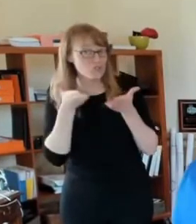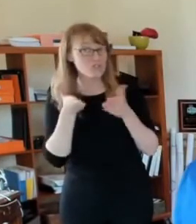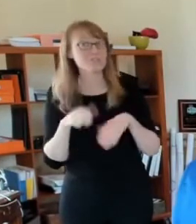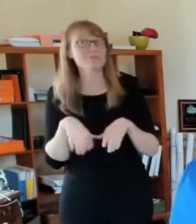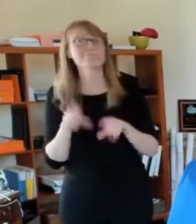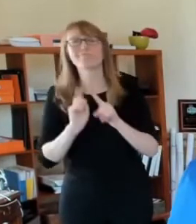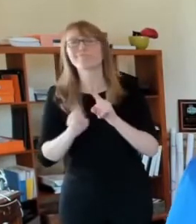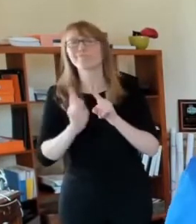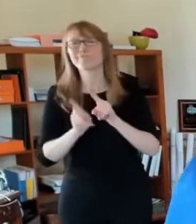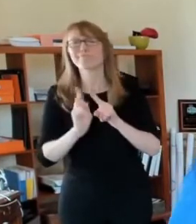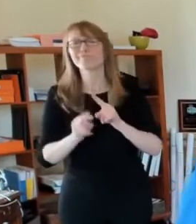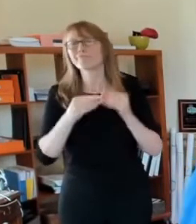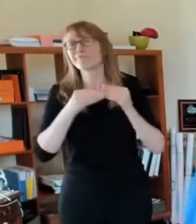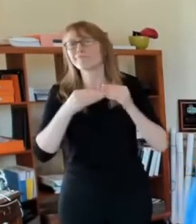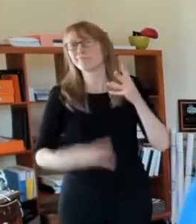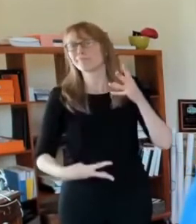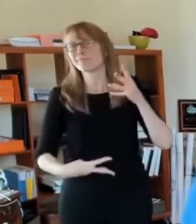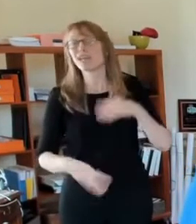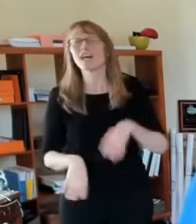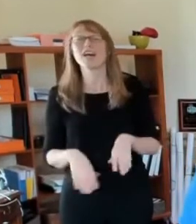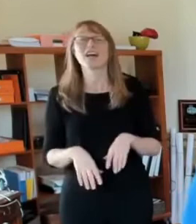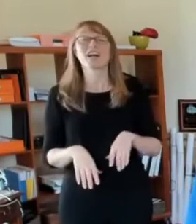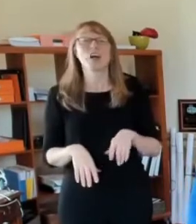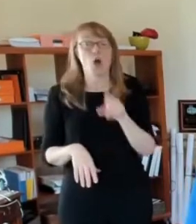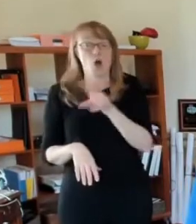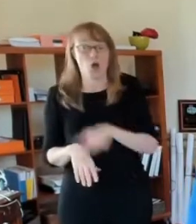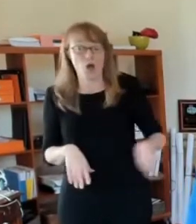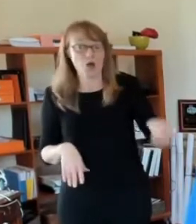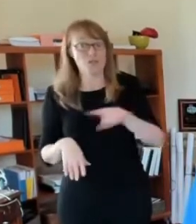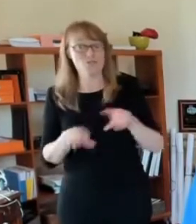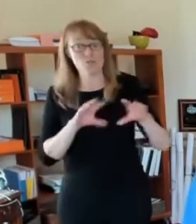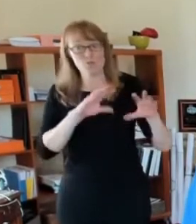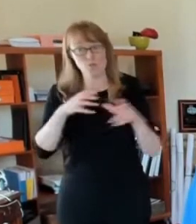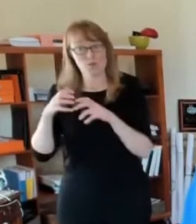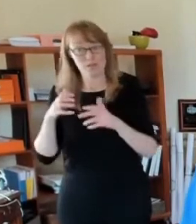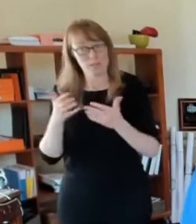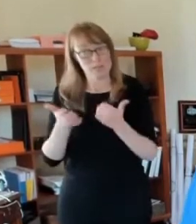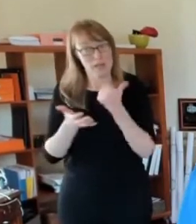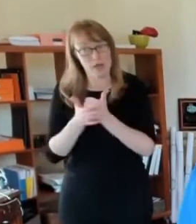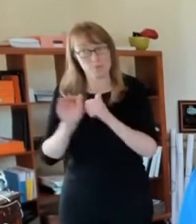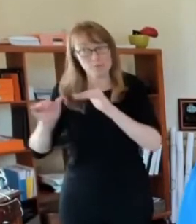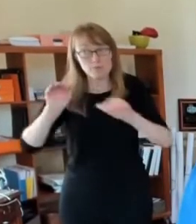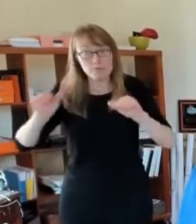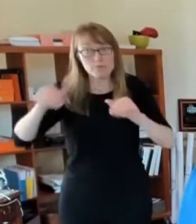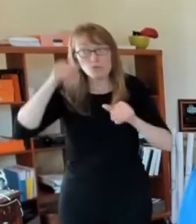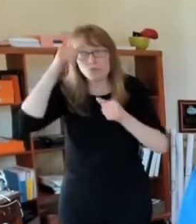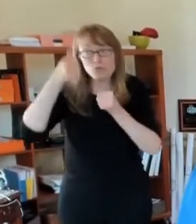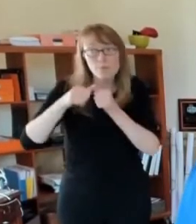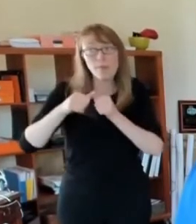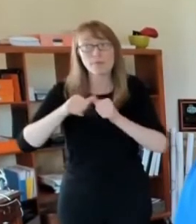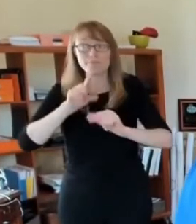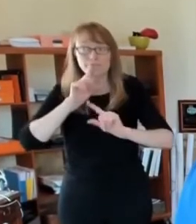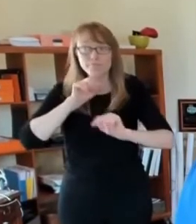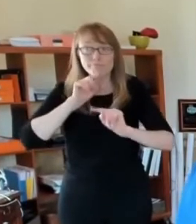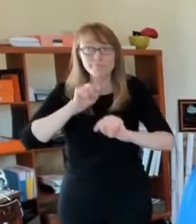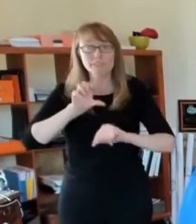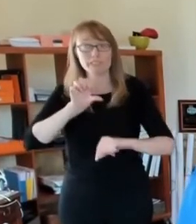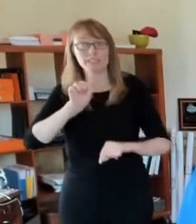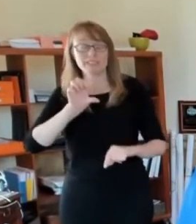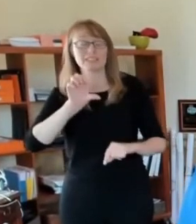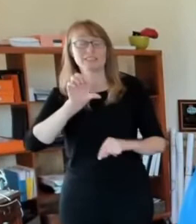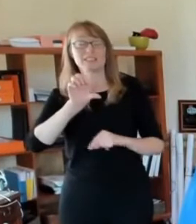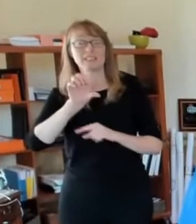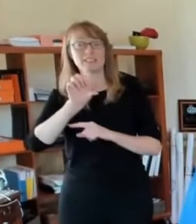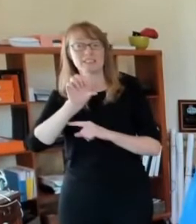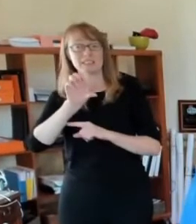they've all helped by getting the message out. Right now, we stand today at 49.7, but that means